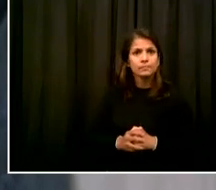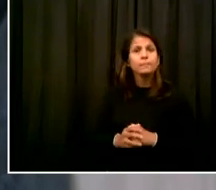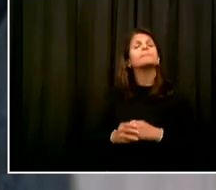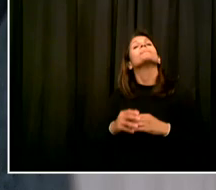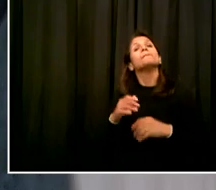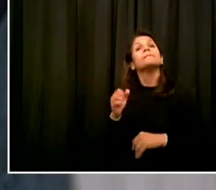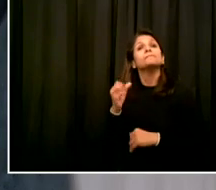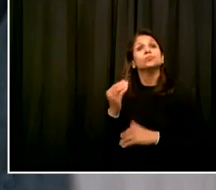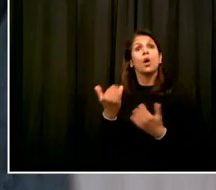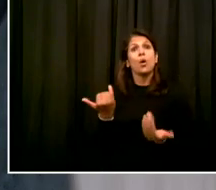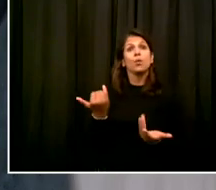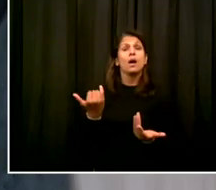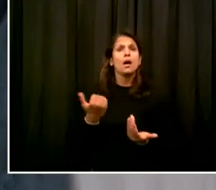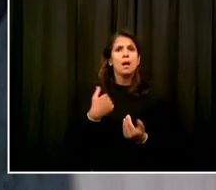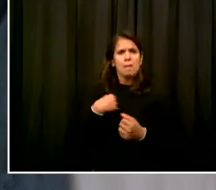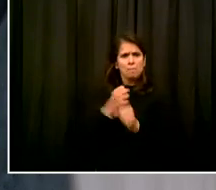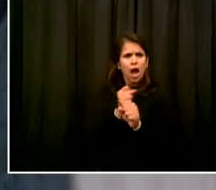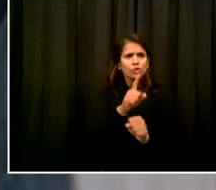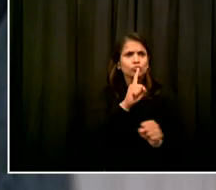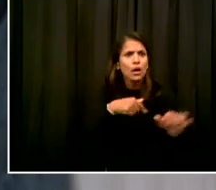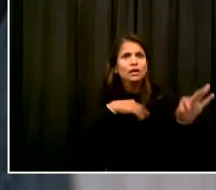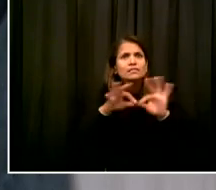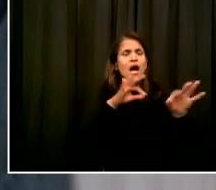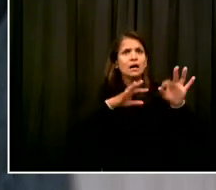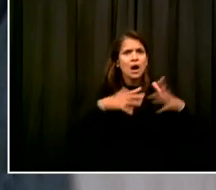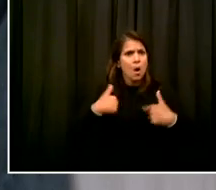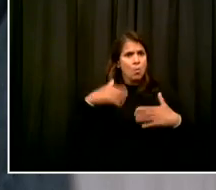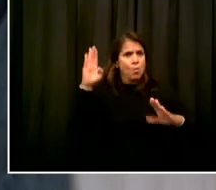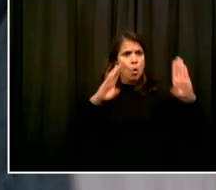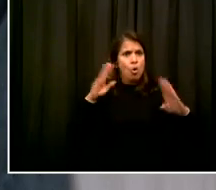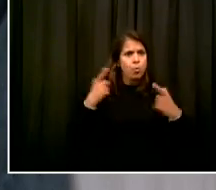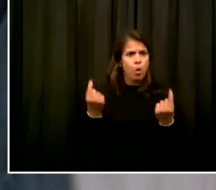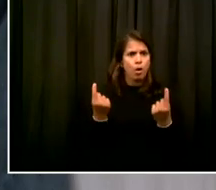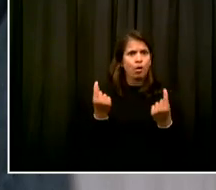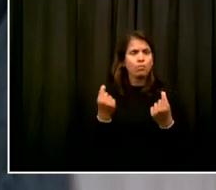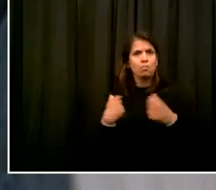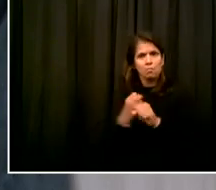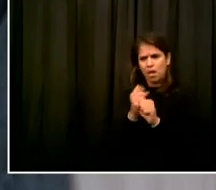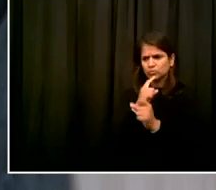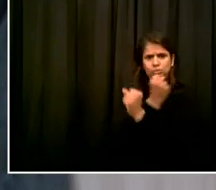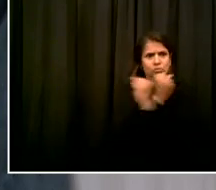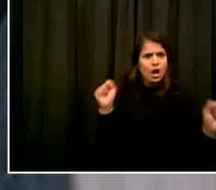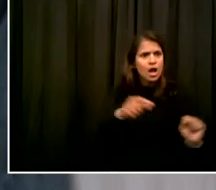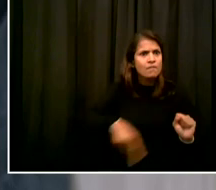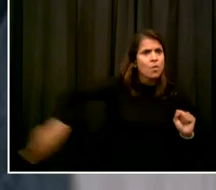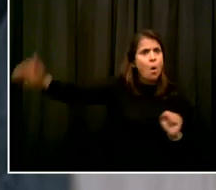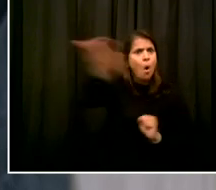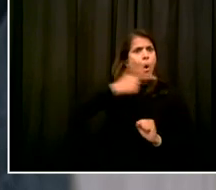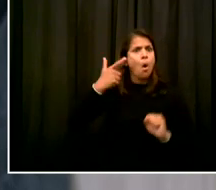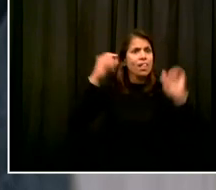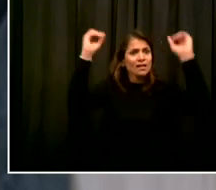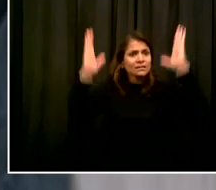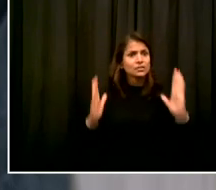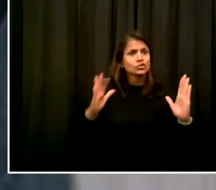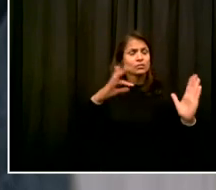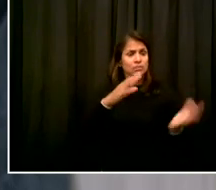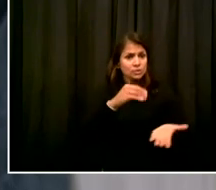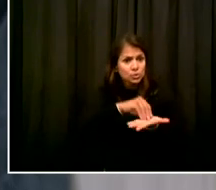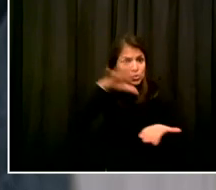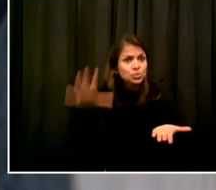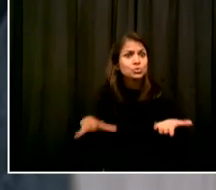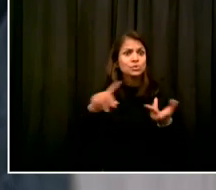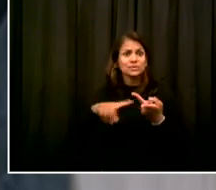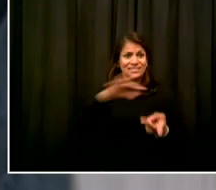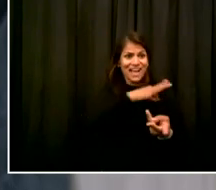concern for us is the health and safety of our students and our staff. And that is especially true as we talk about the facilities inspections